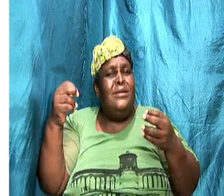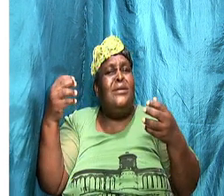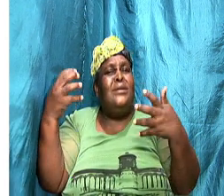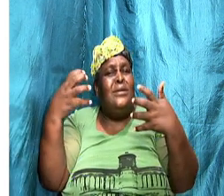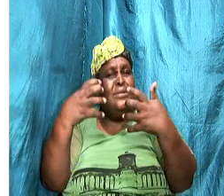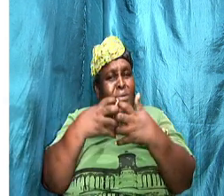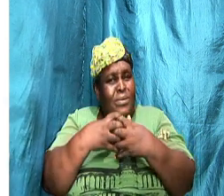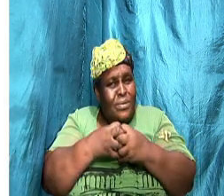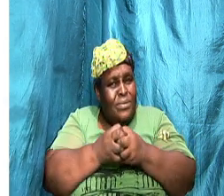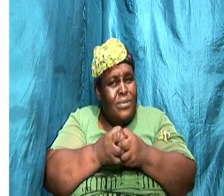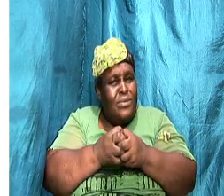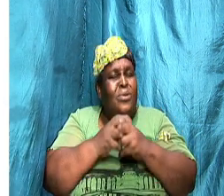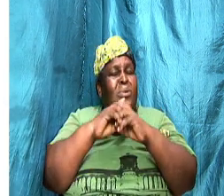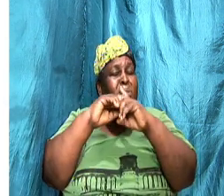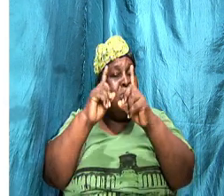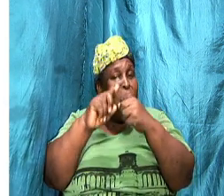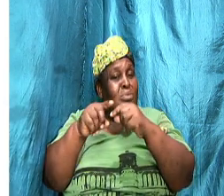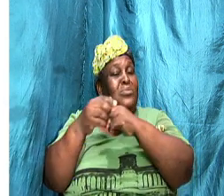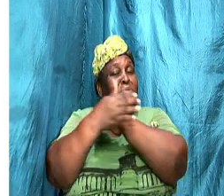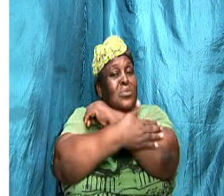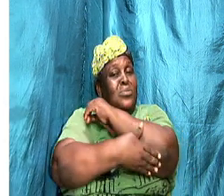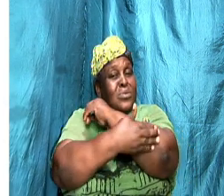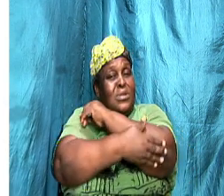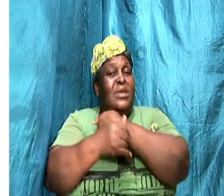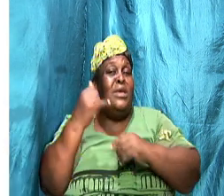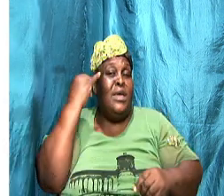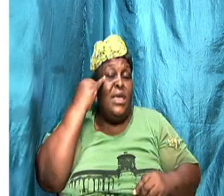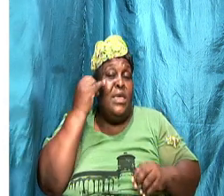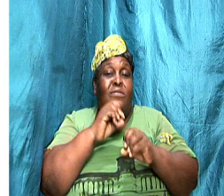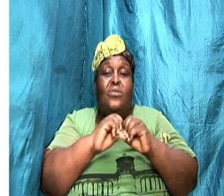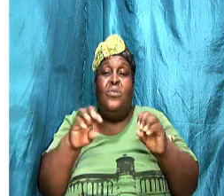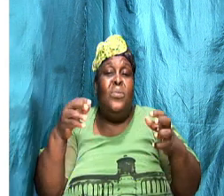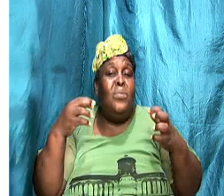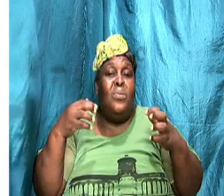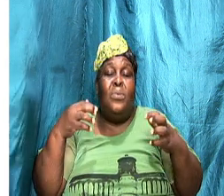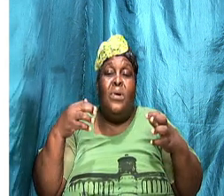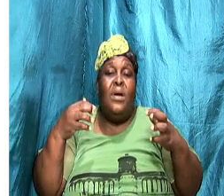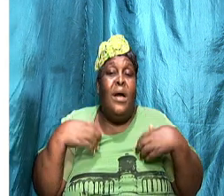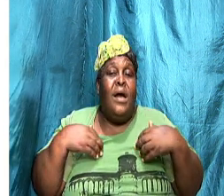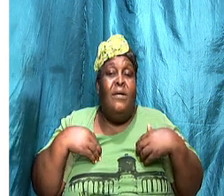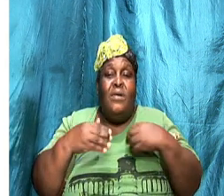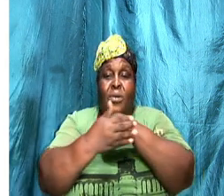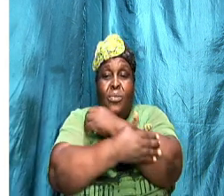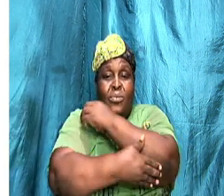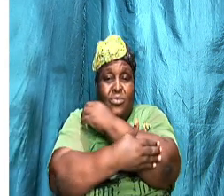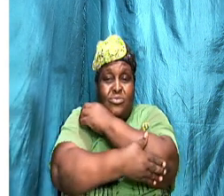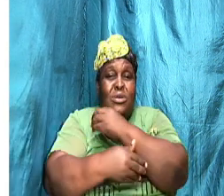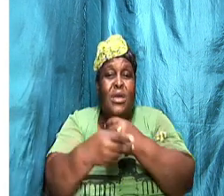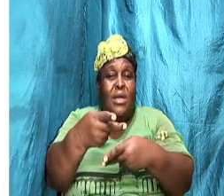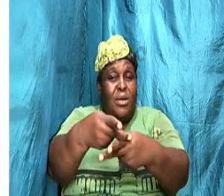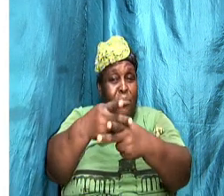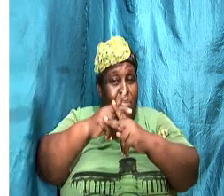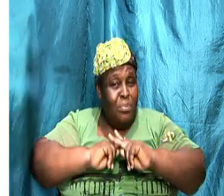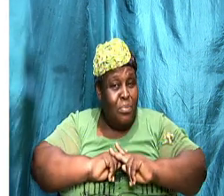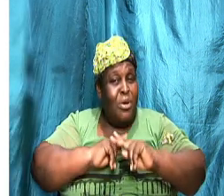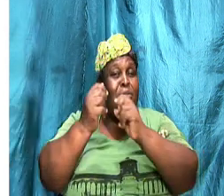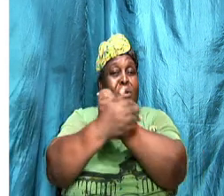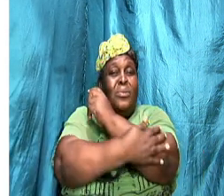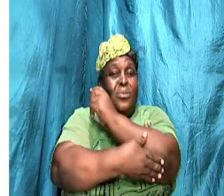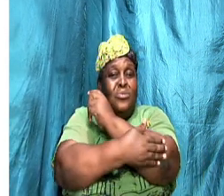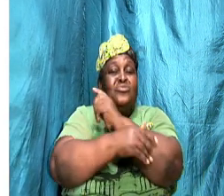so go to the country if you don't have a country borrow a country and go and enjoy yourselves